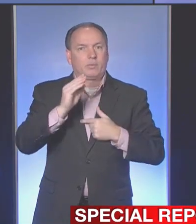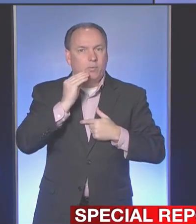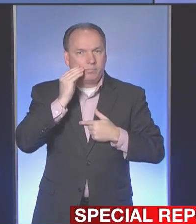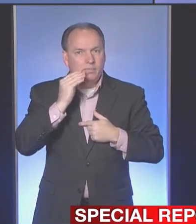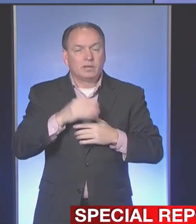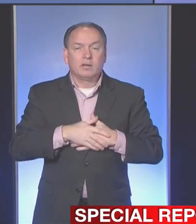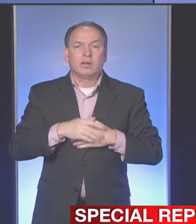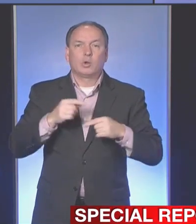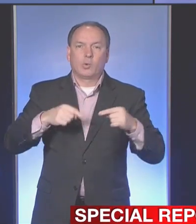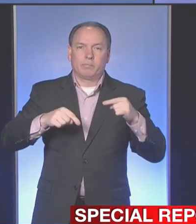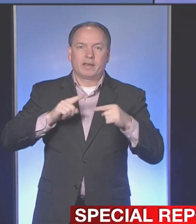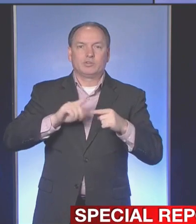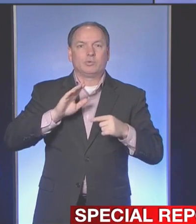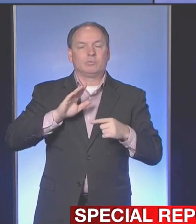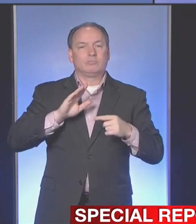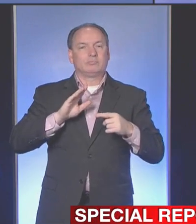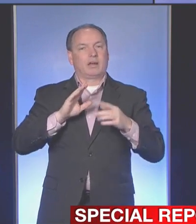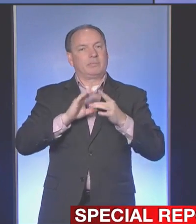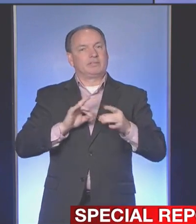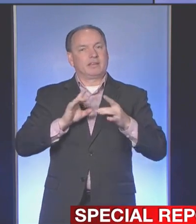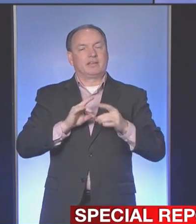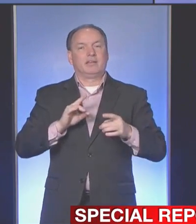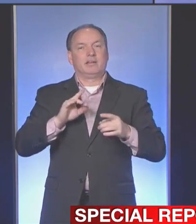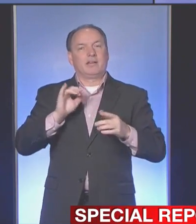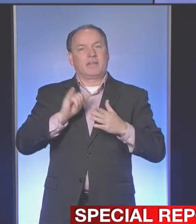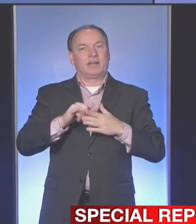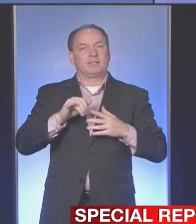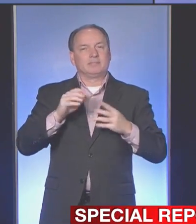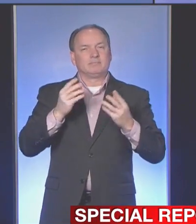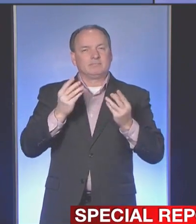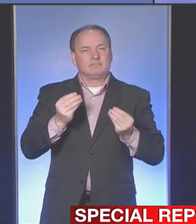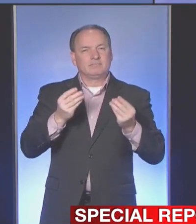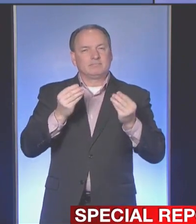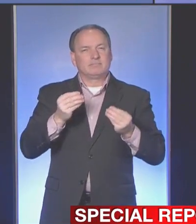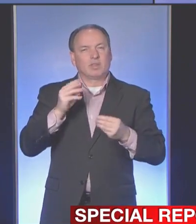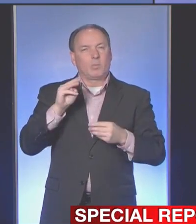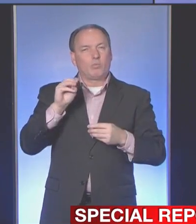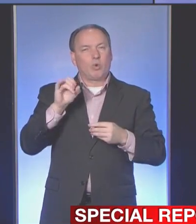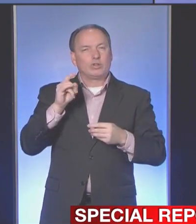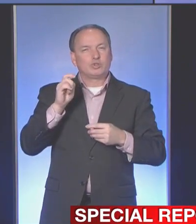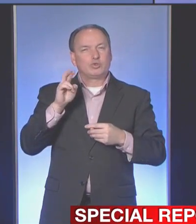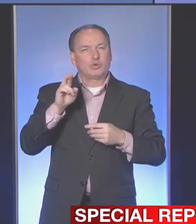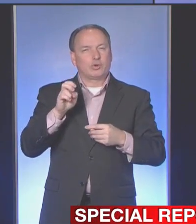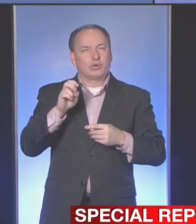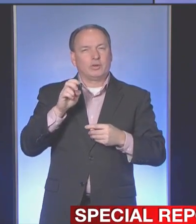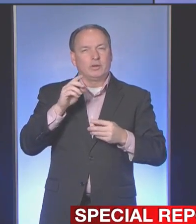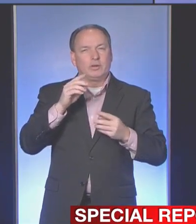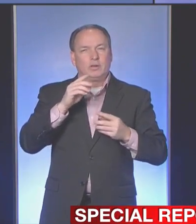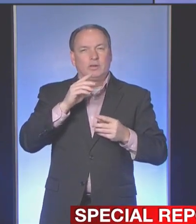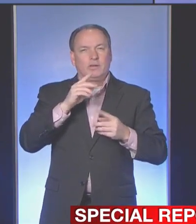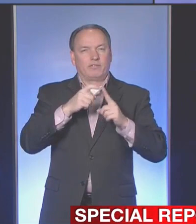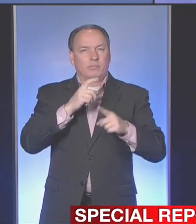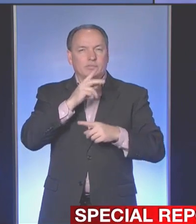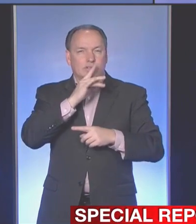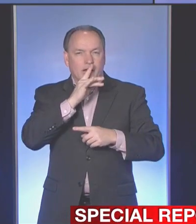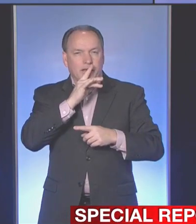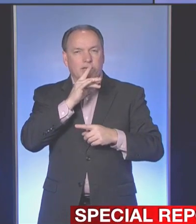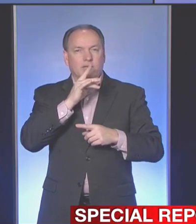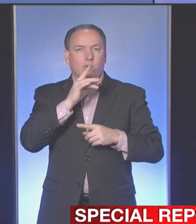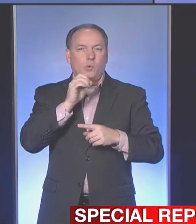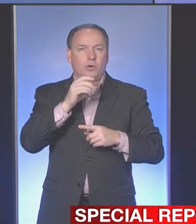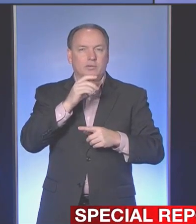to what I've been saying is that it's the moisture out of your nose and your mouth that can carry the virus. You may not know you have COVID-19